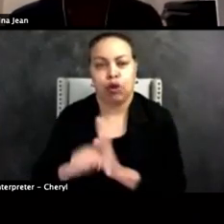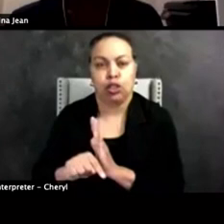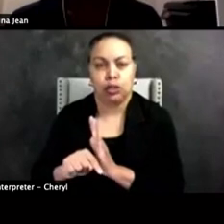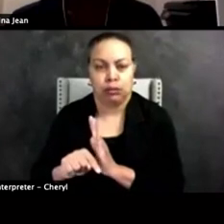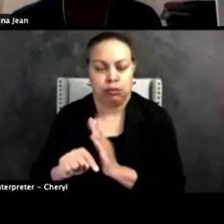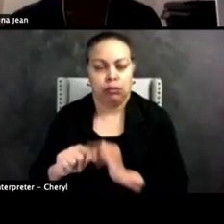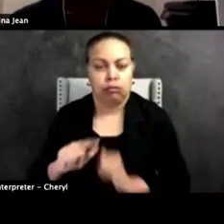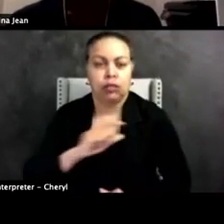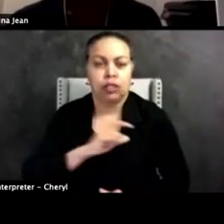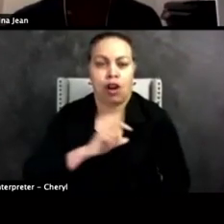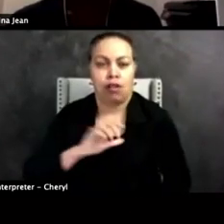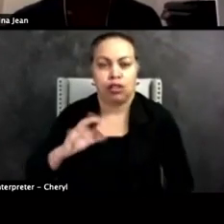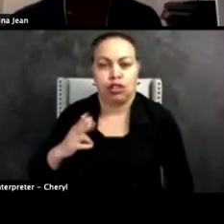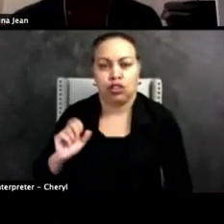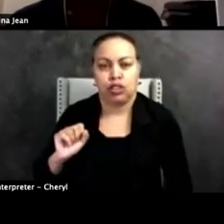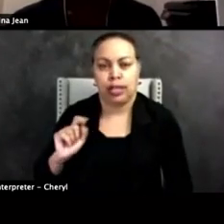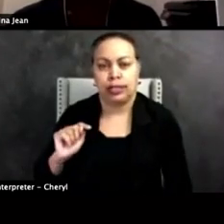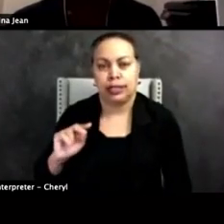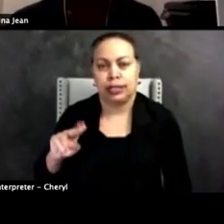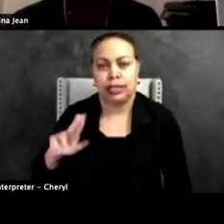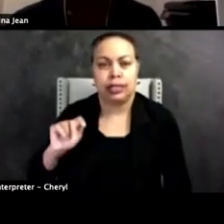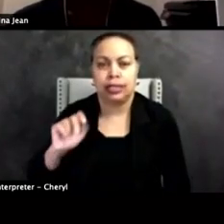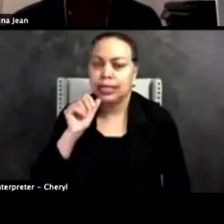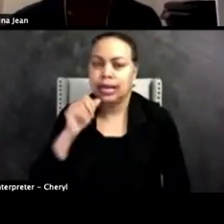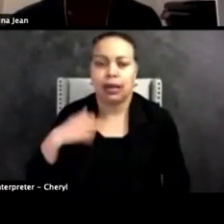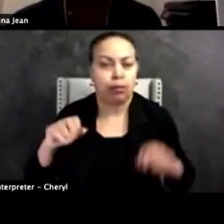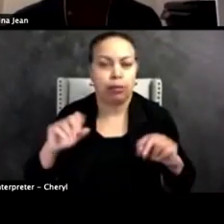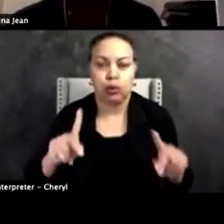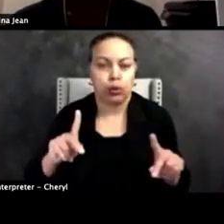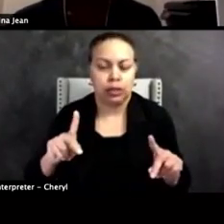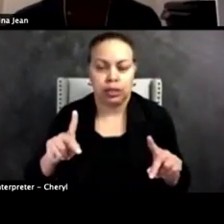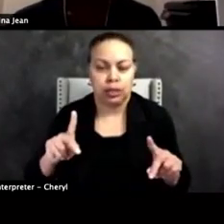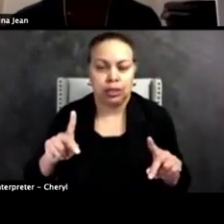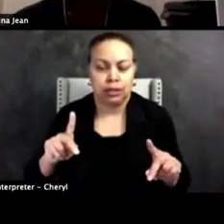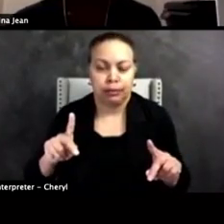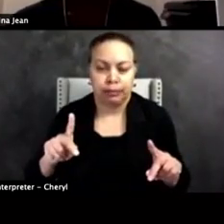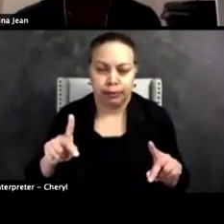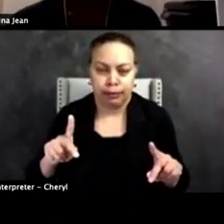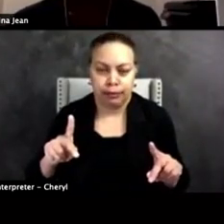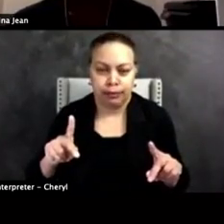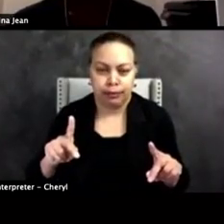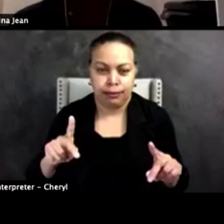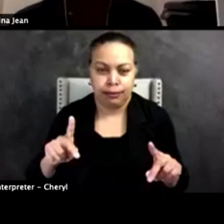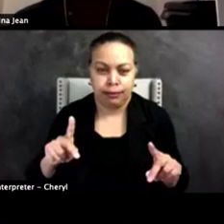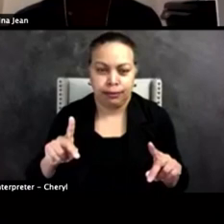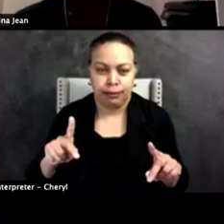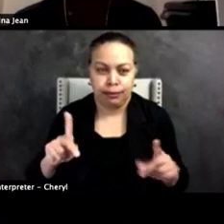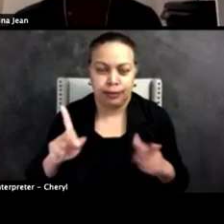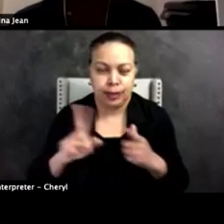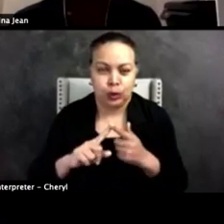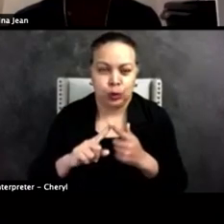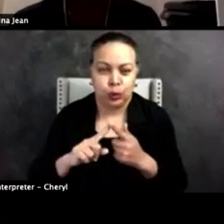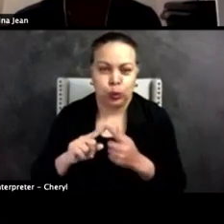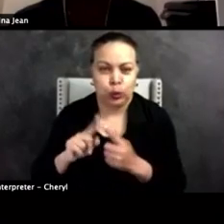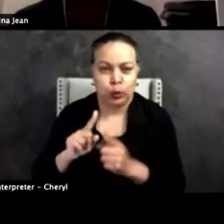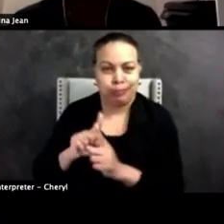Officer Chesna, Sergeant Chesna didn't have the opportunity to disengage.